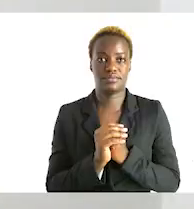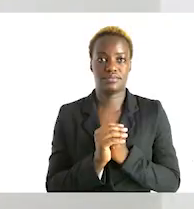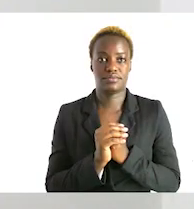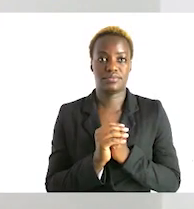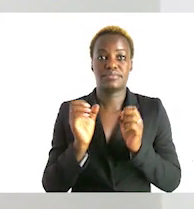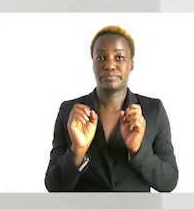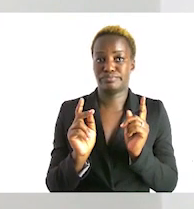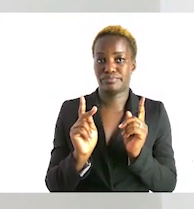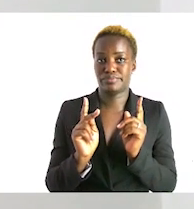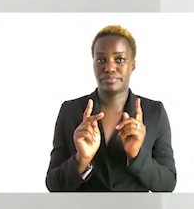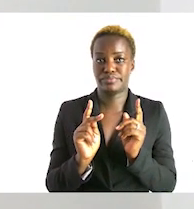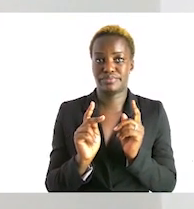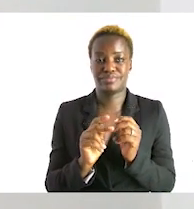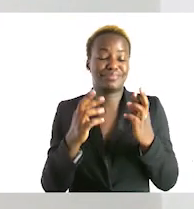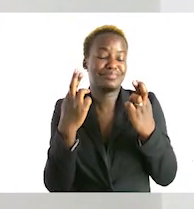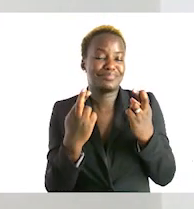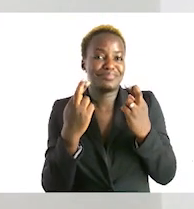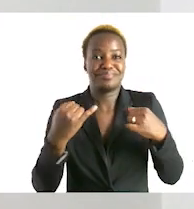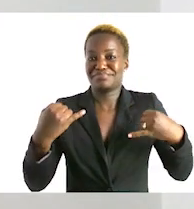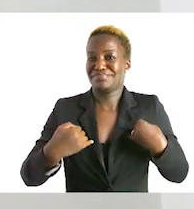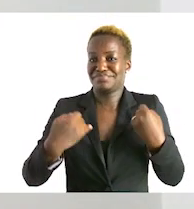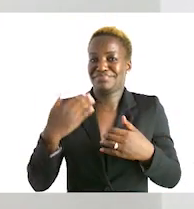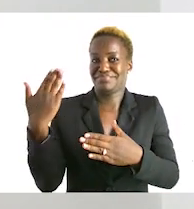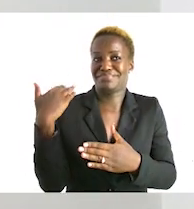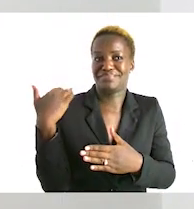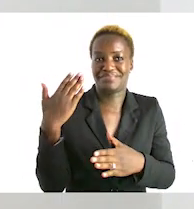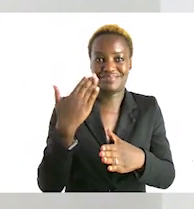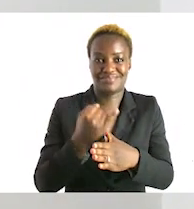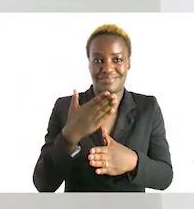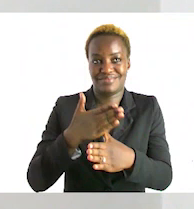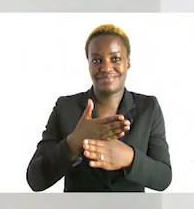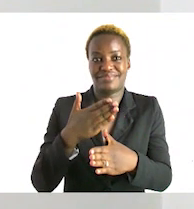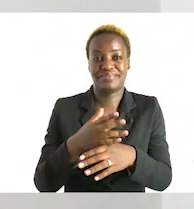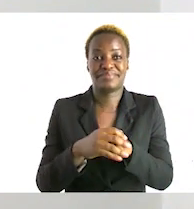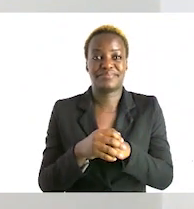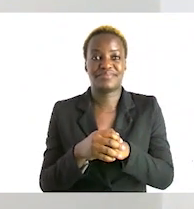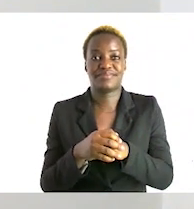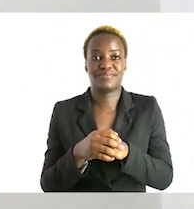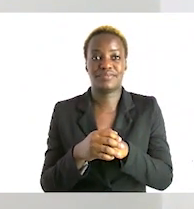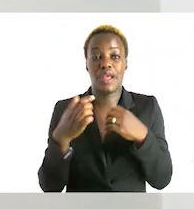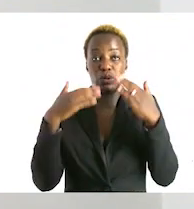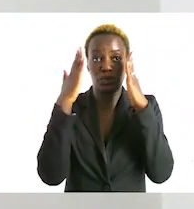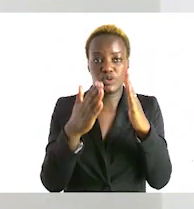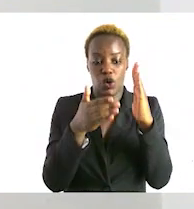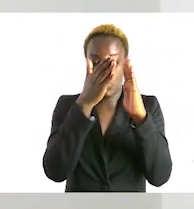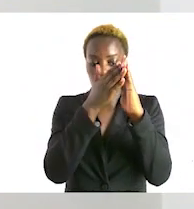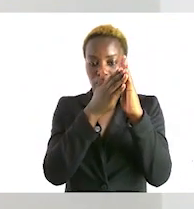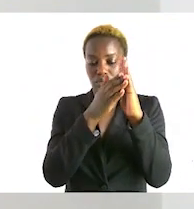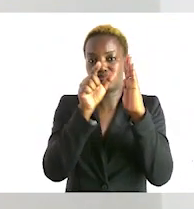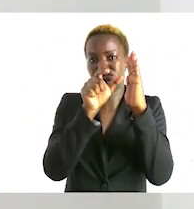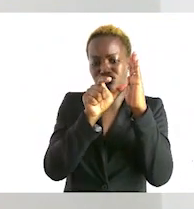okay i hope you have enjoyed your previous lesson during this lesson we will focus on data handling